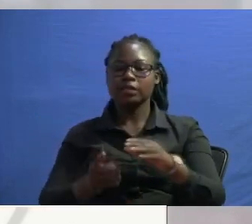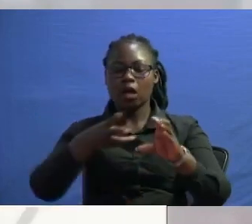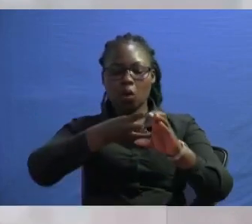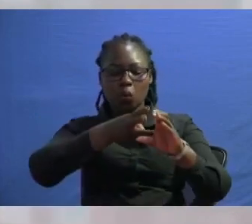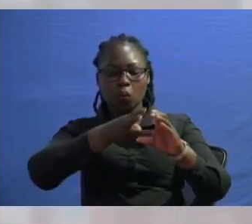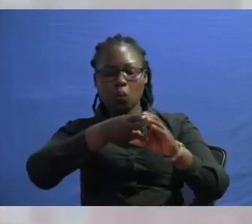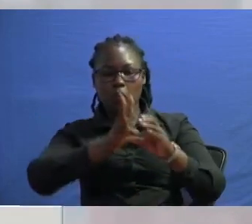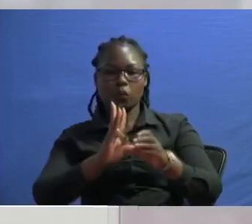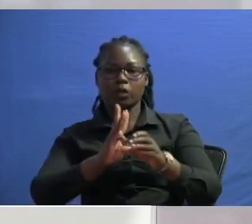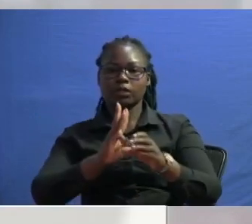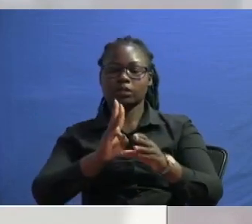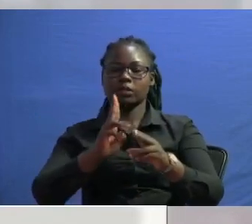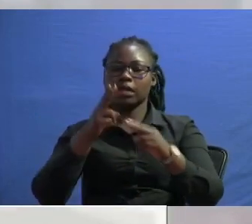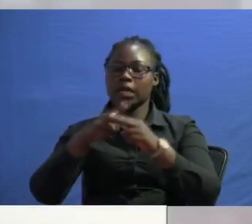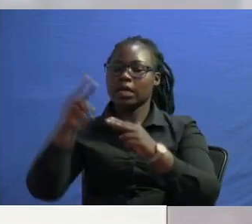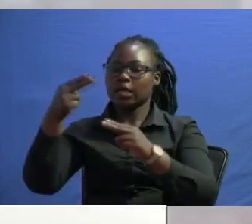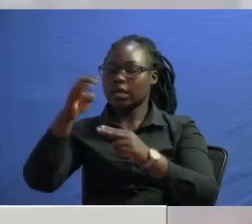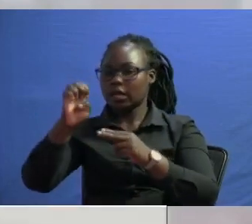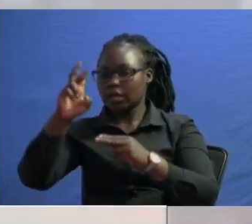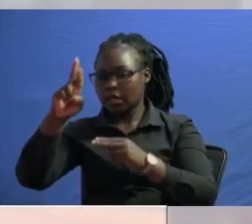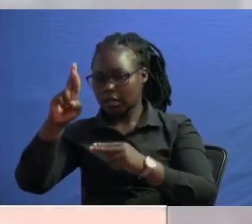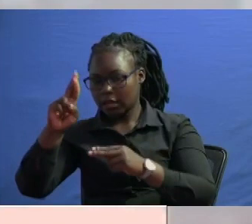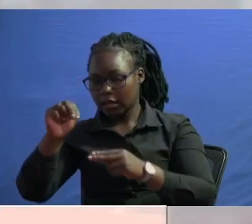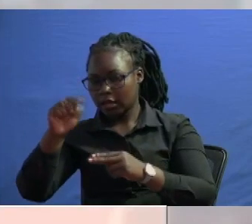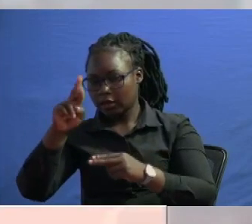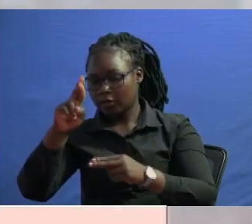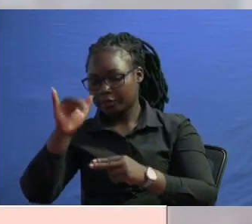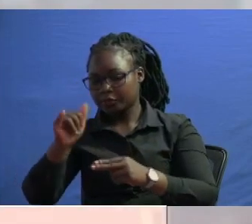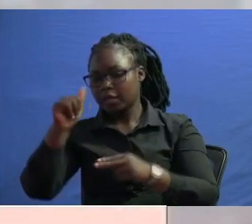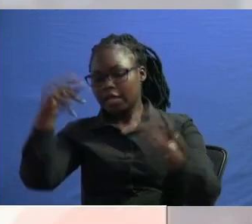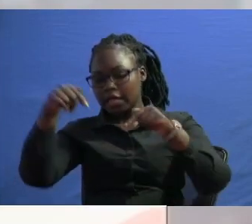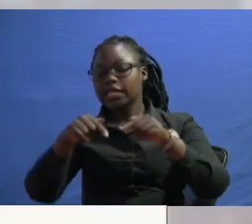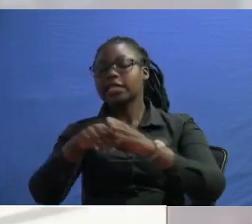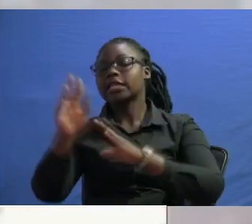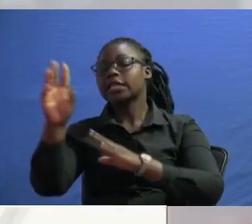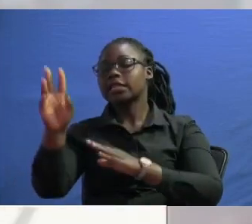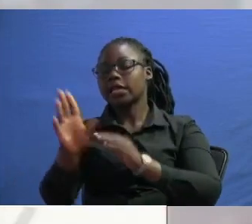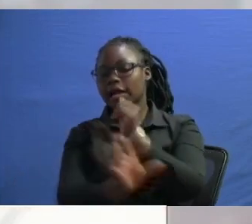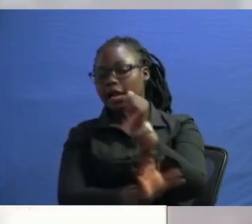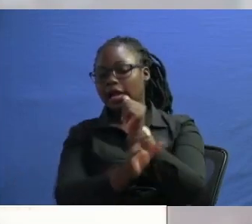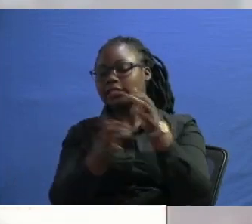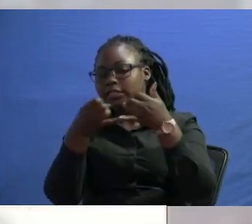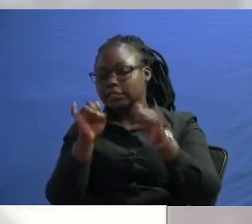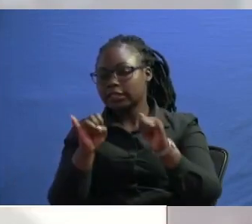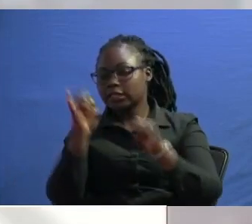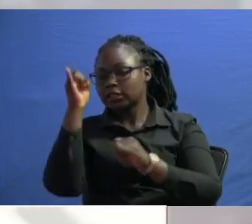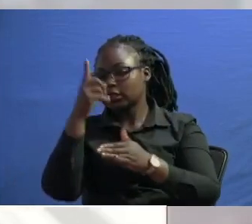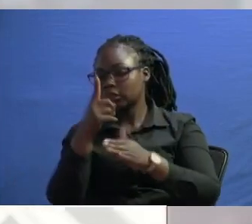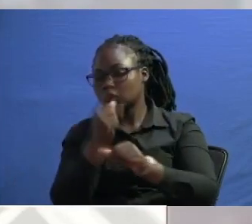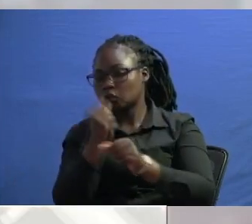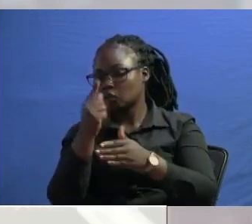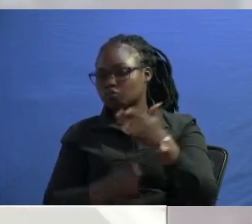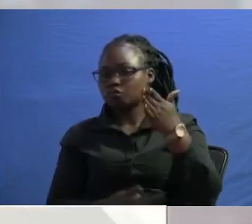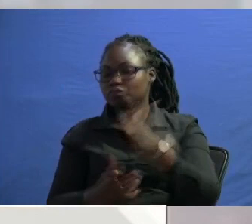of course uh you know recently he was in the country uh trying to um some sort of and you know uh